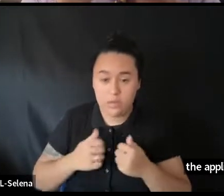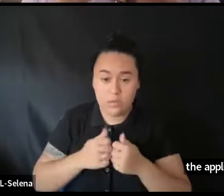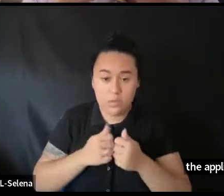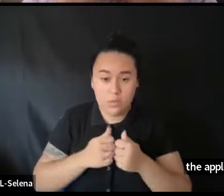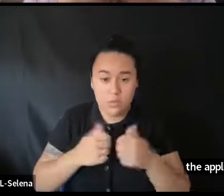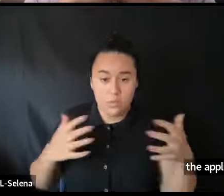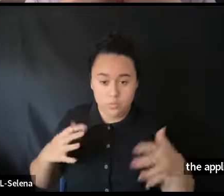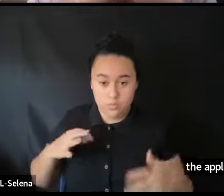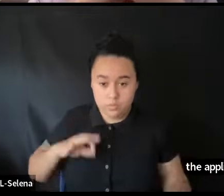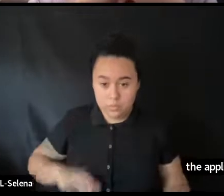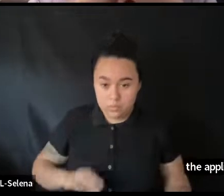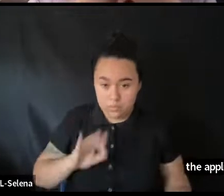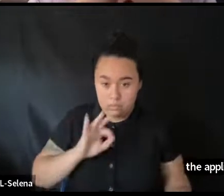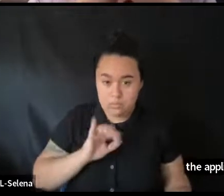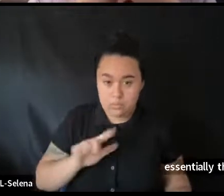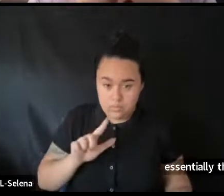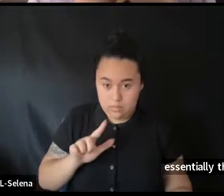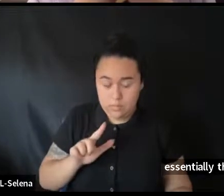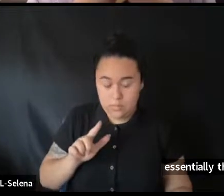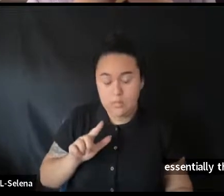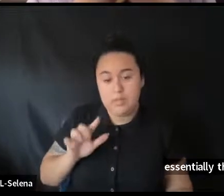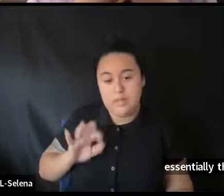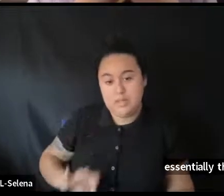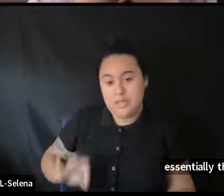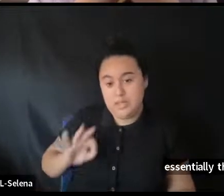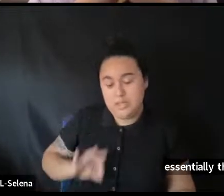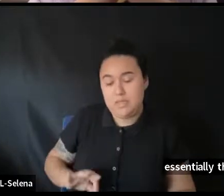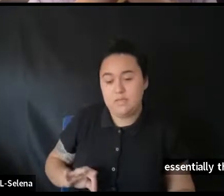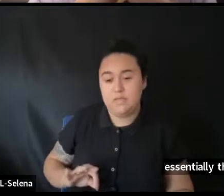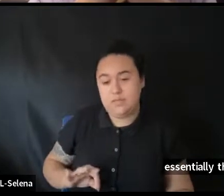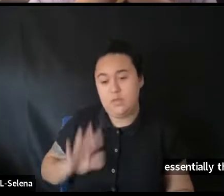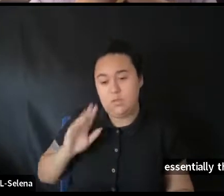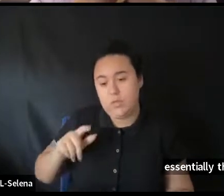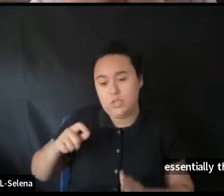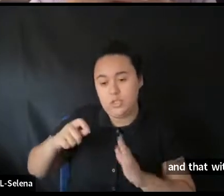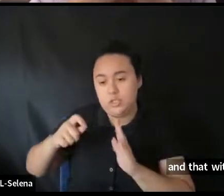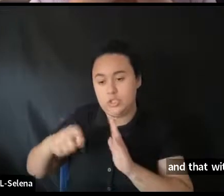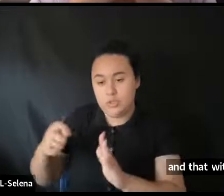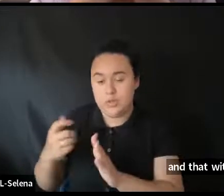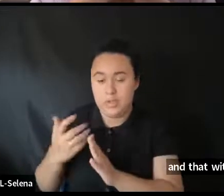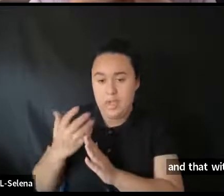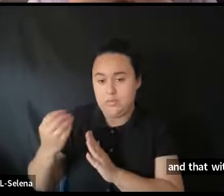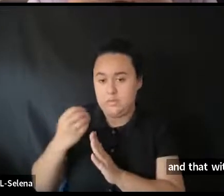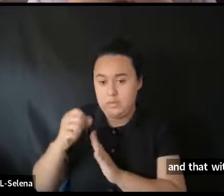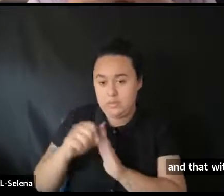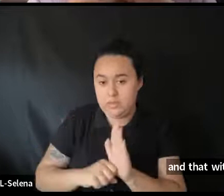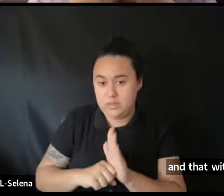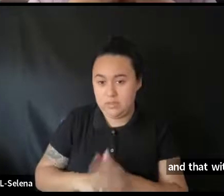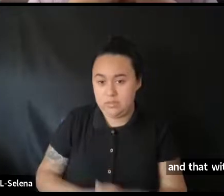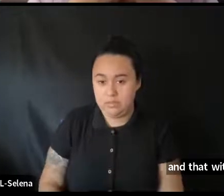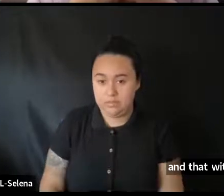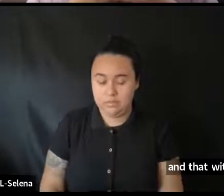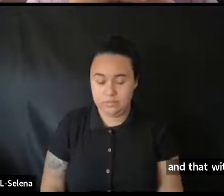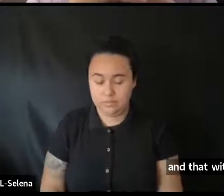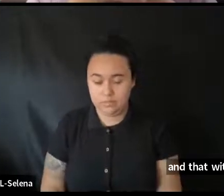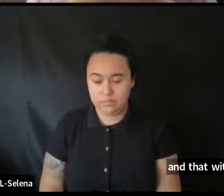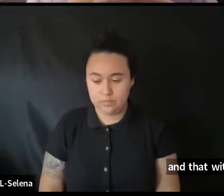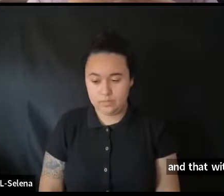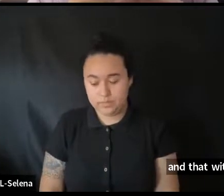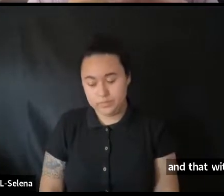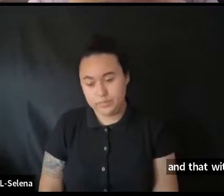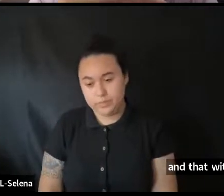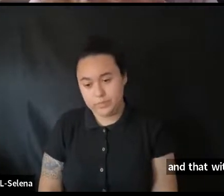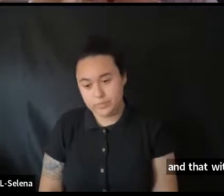credit. The Illinois incentive. They would shoot their documentary. Elsewhere. And that the